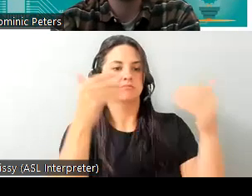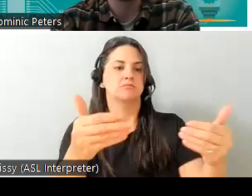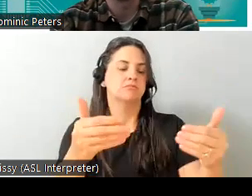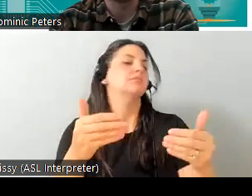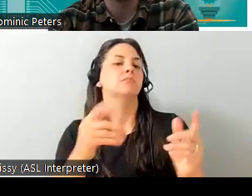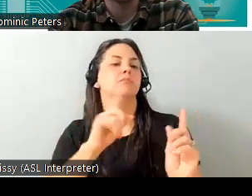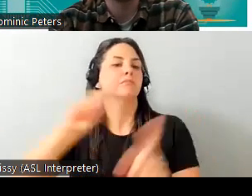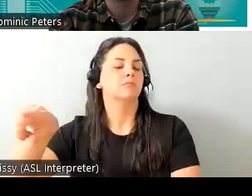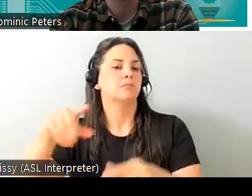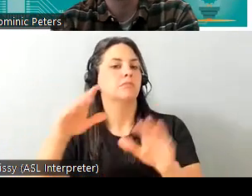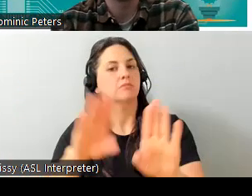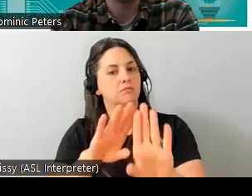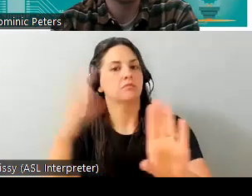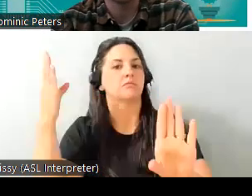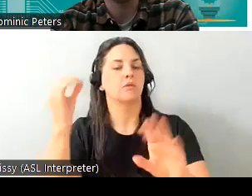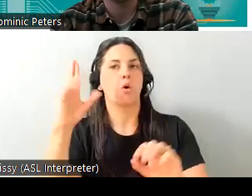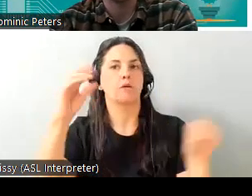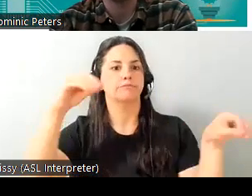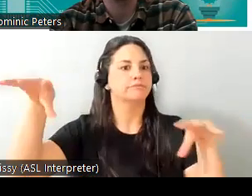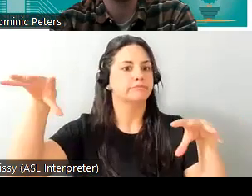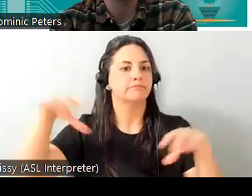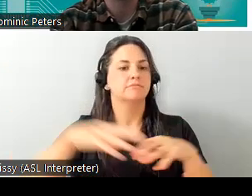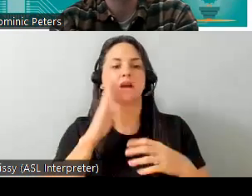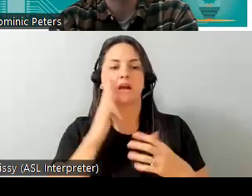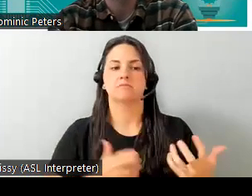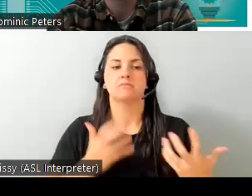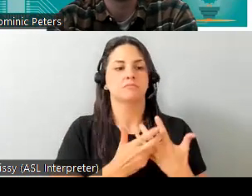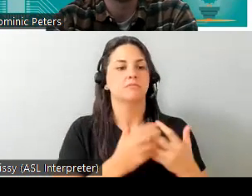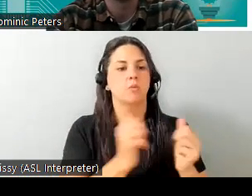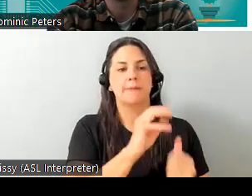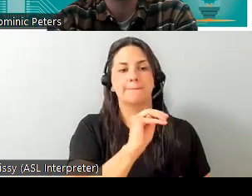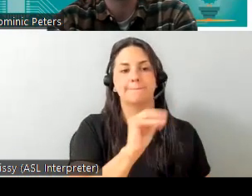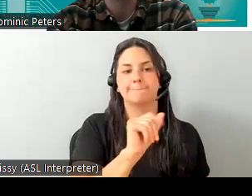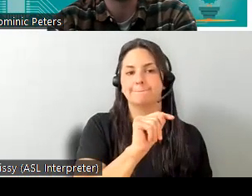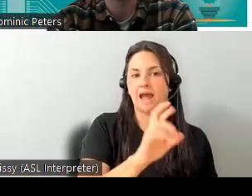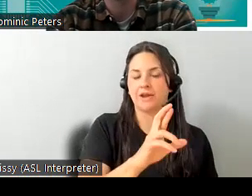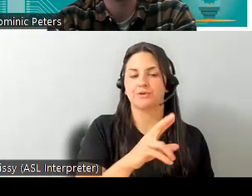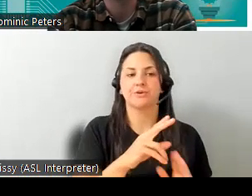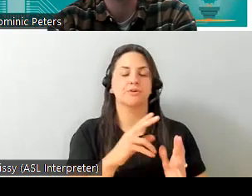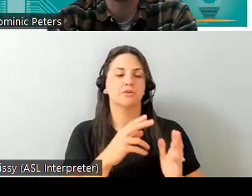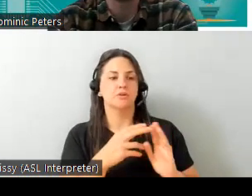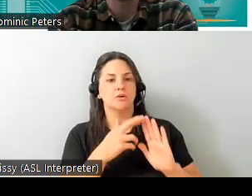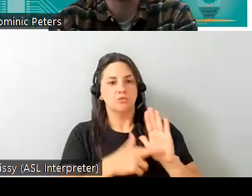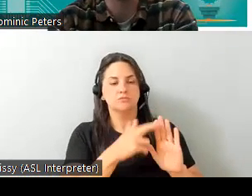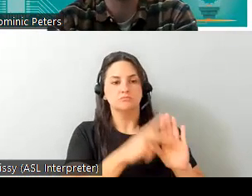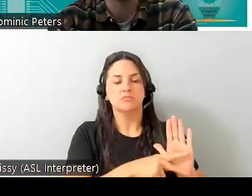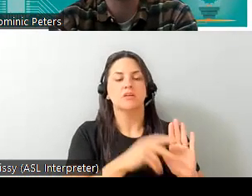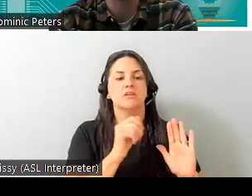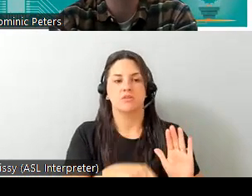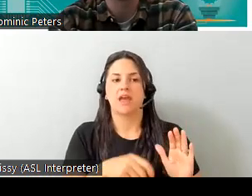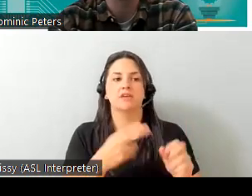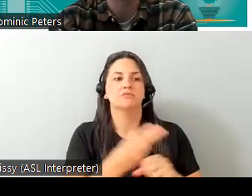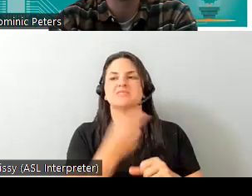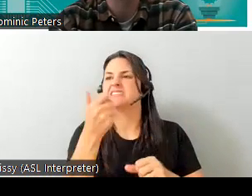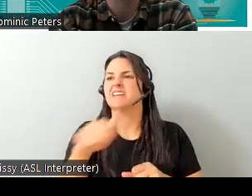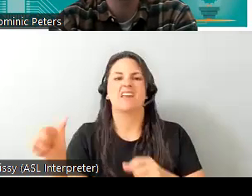mentioned in the last slide it'll be fully compliant with the matter protocol so you know you'll be able to use it and combine the prompts to control both off the shelf